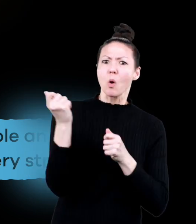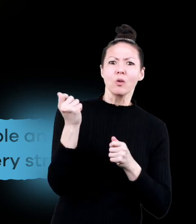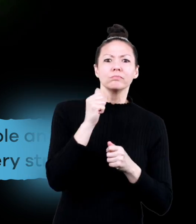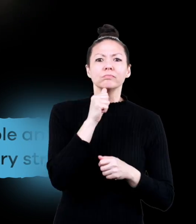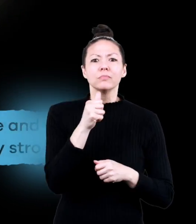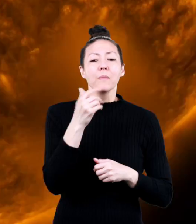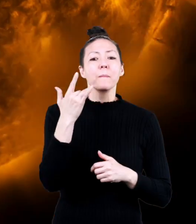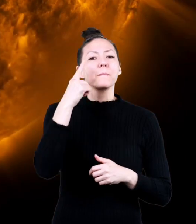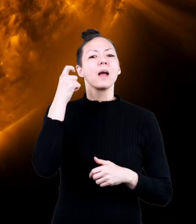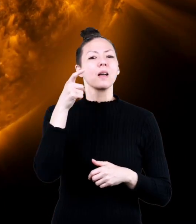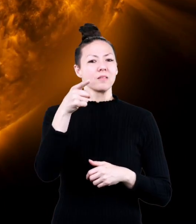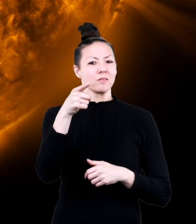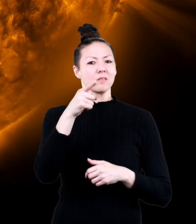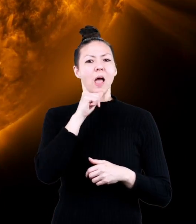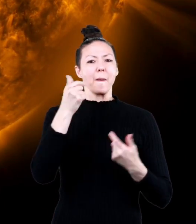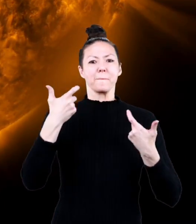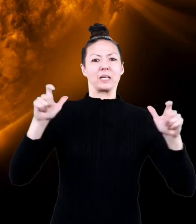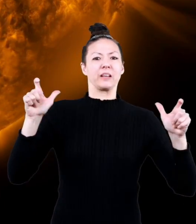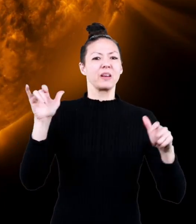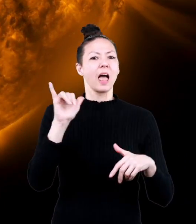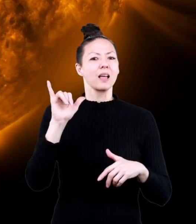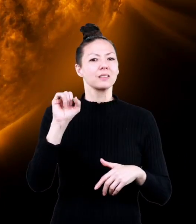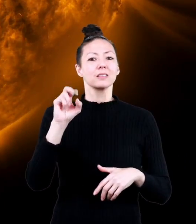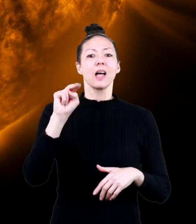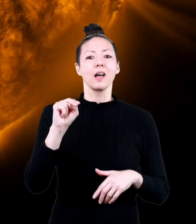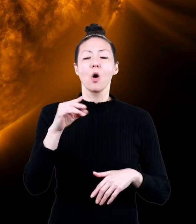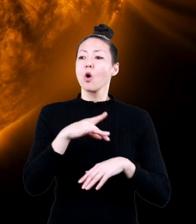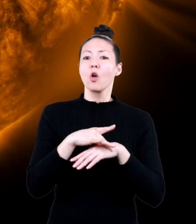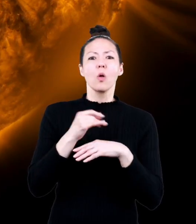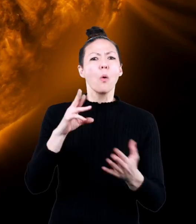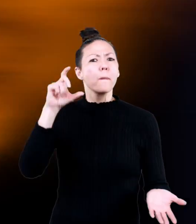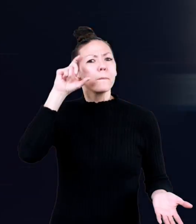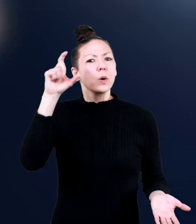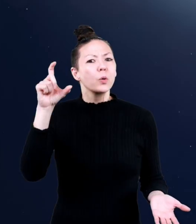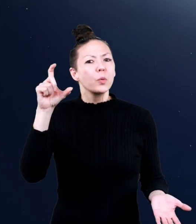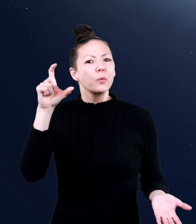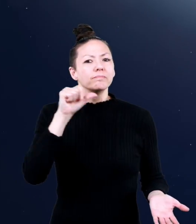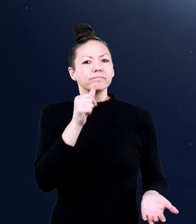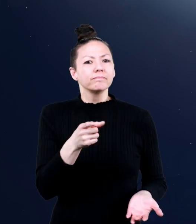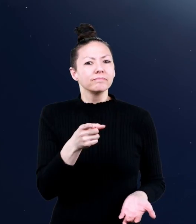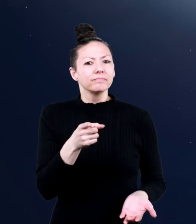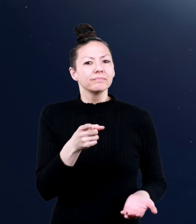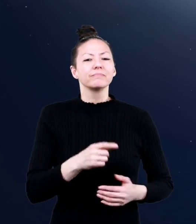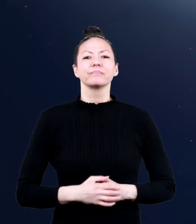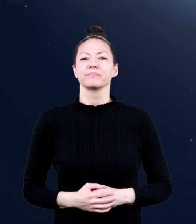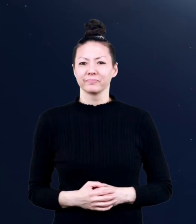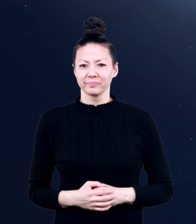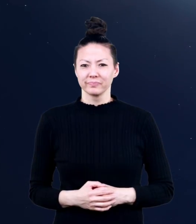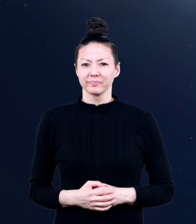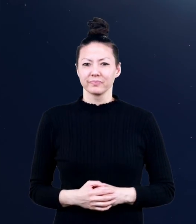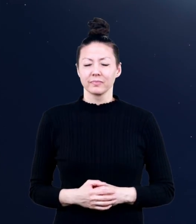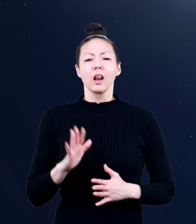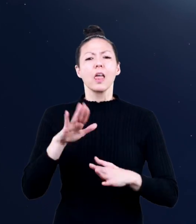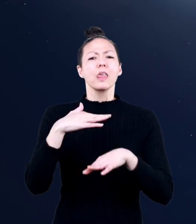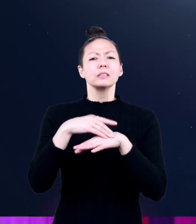strong. This is because you are not as massive as the Sun, Earth, or Moon.